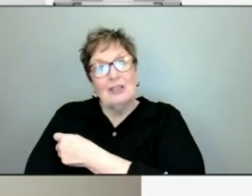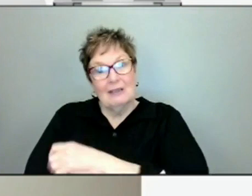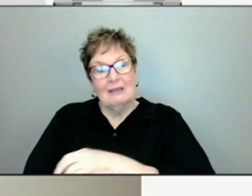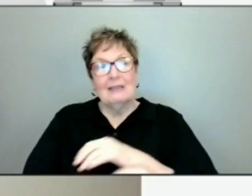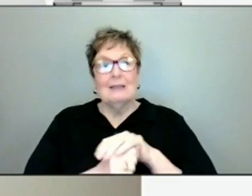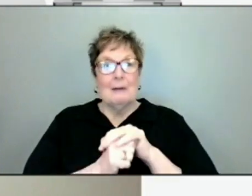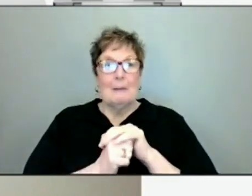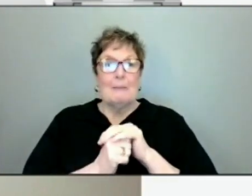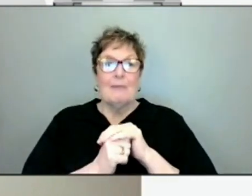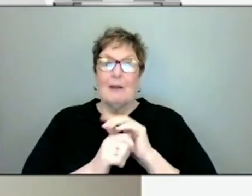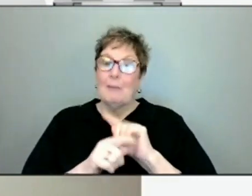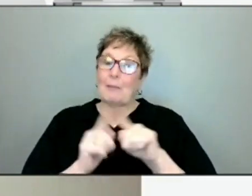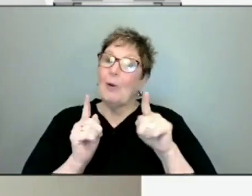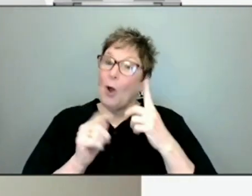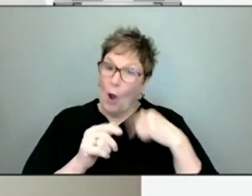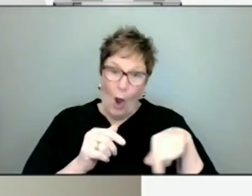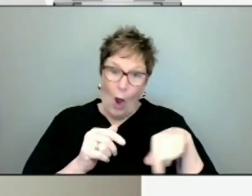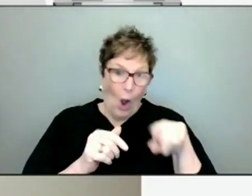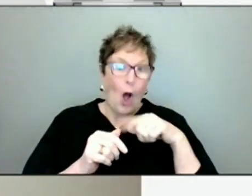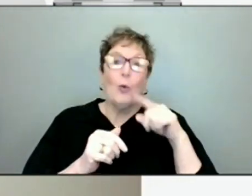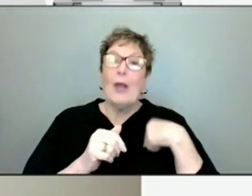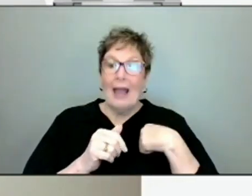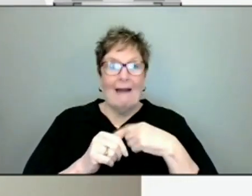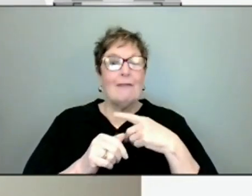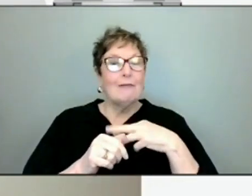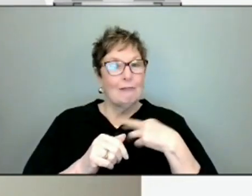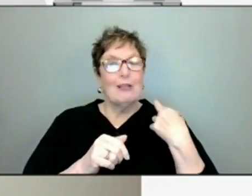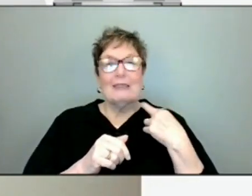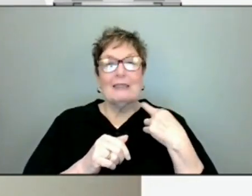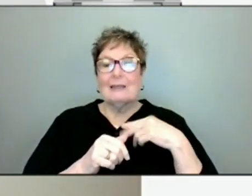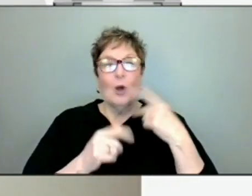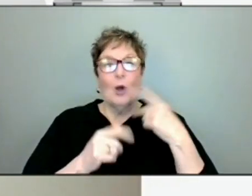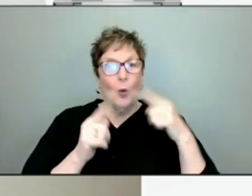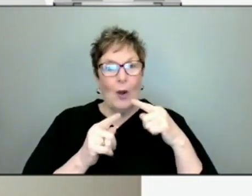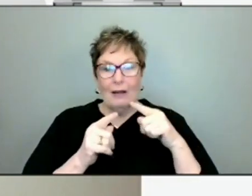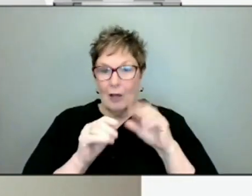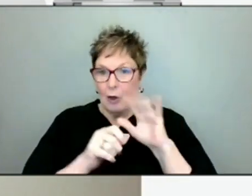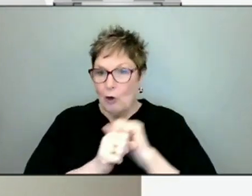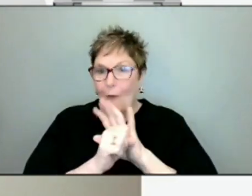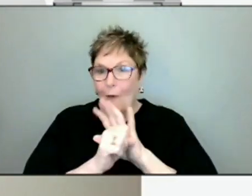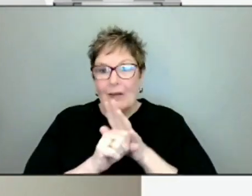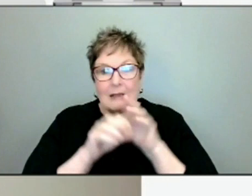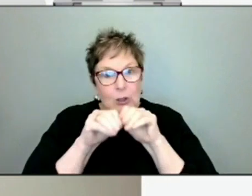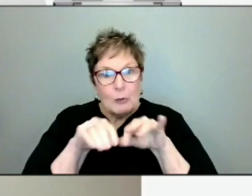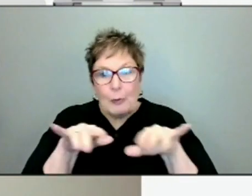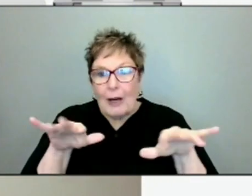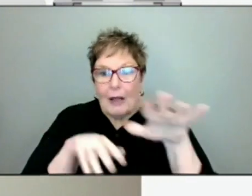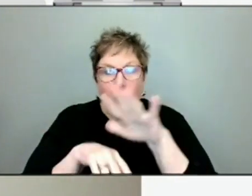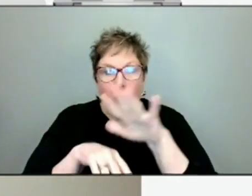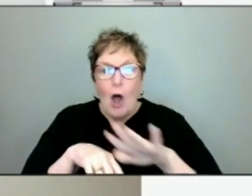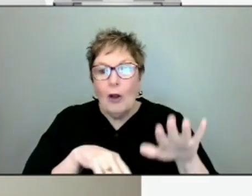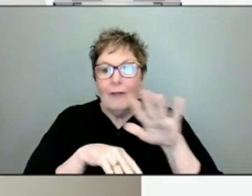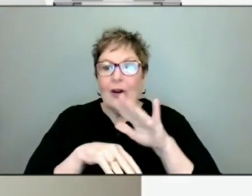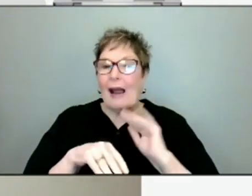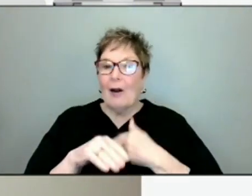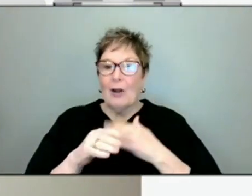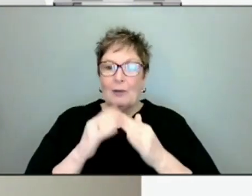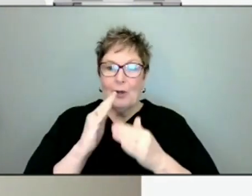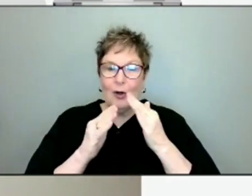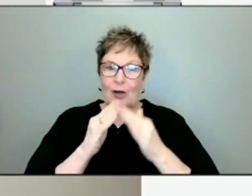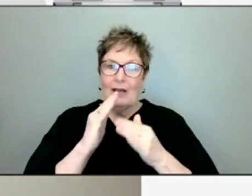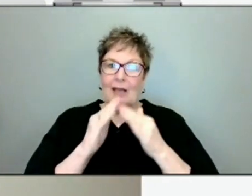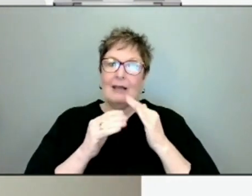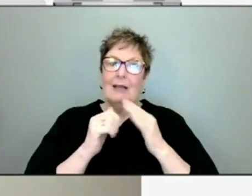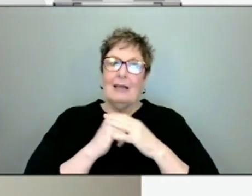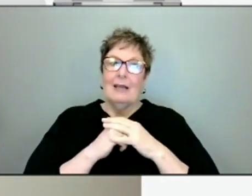but we all still are at risk. And so as long as COVID is circulating in our community, which we expect it will continue to just circulate as it